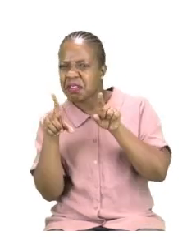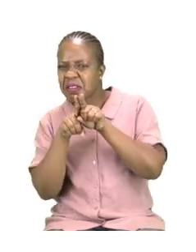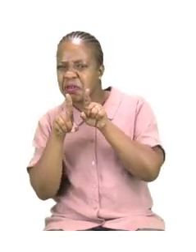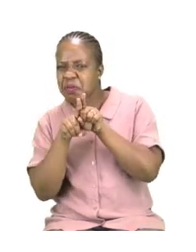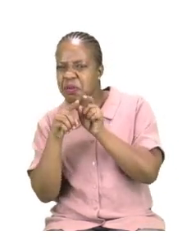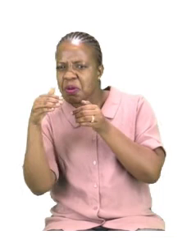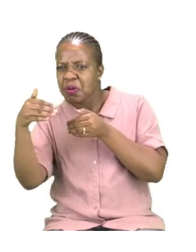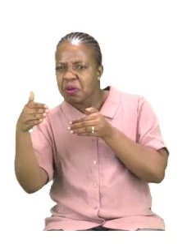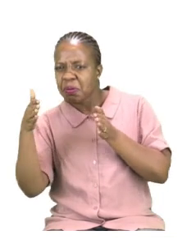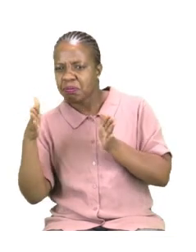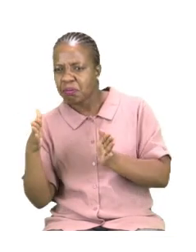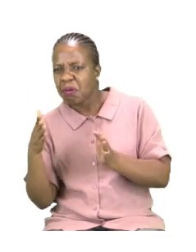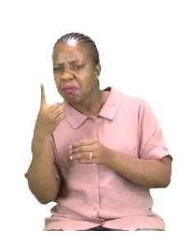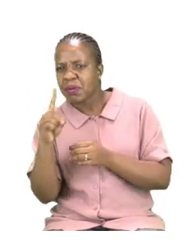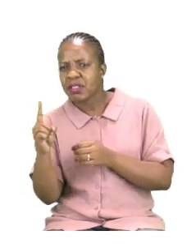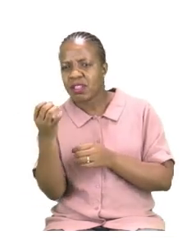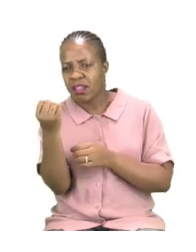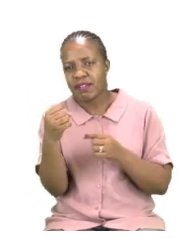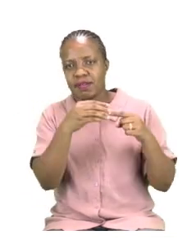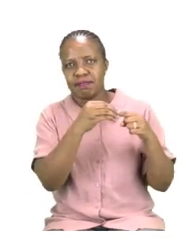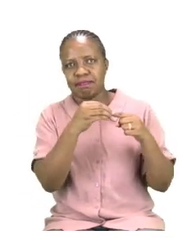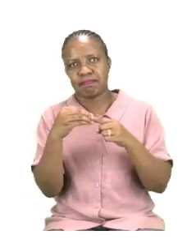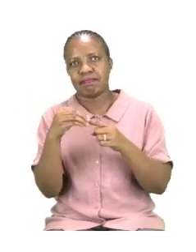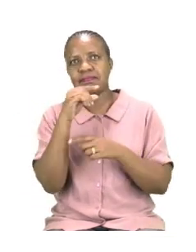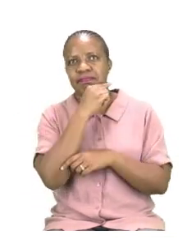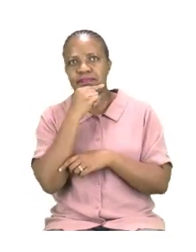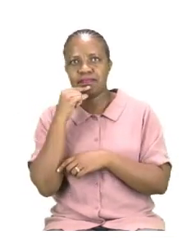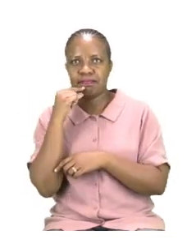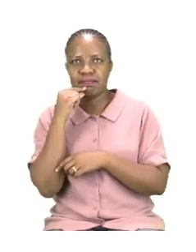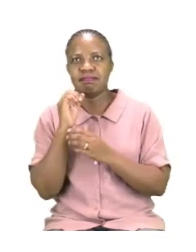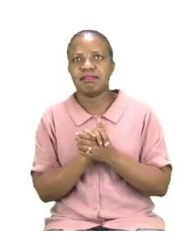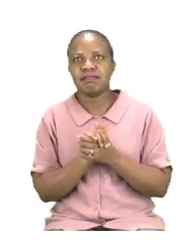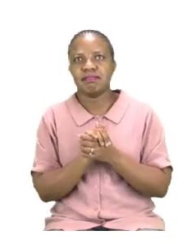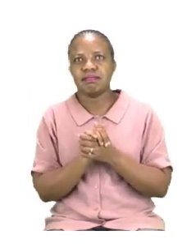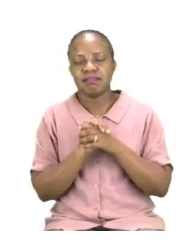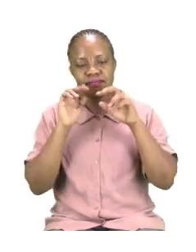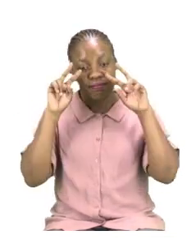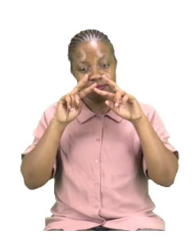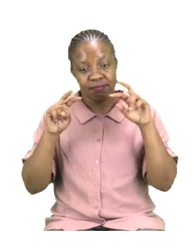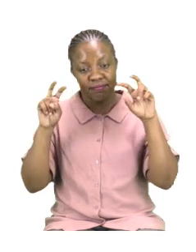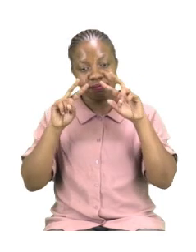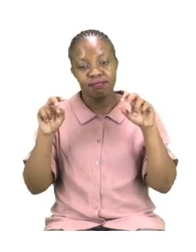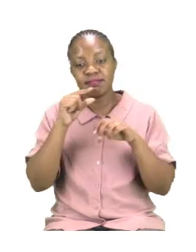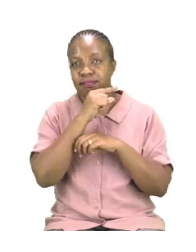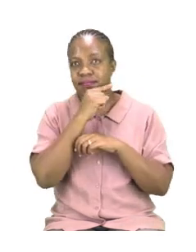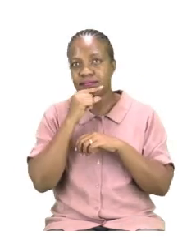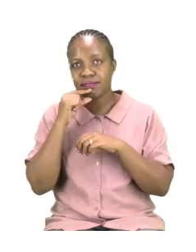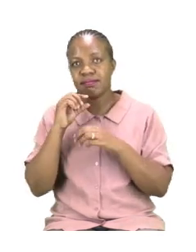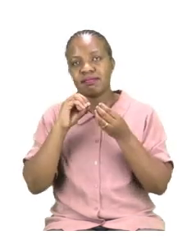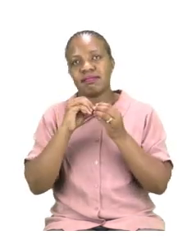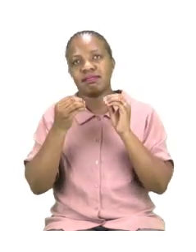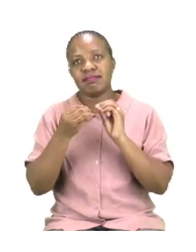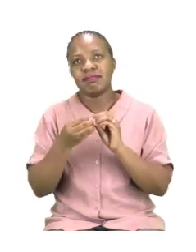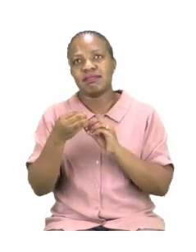special name. You are going to look for that name. And you are going to look for